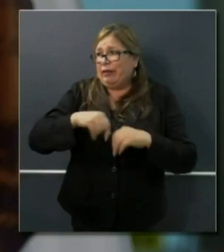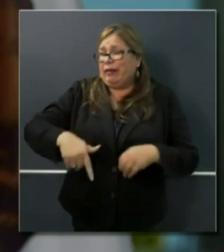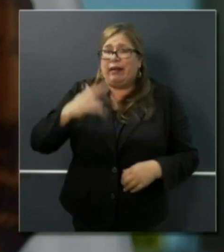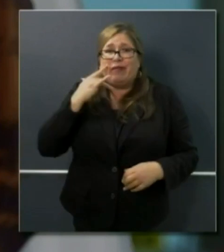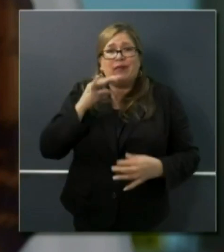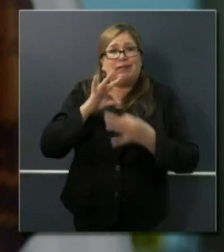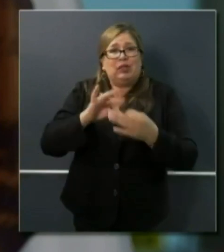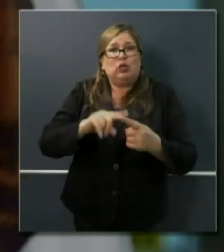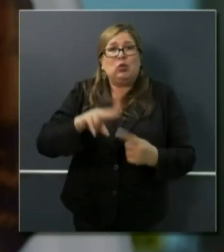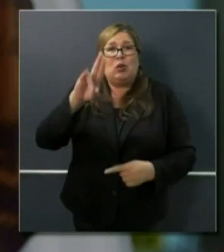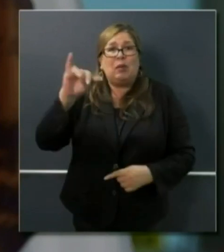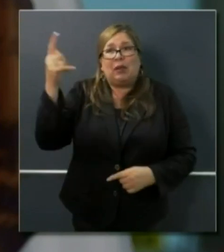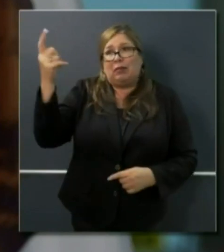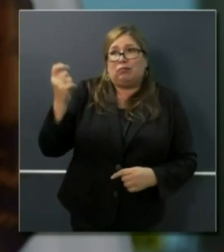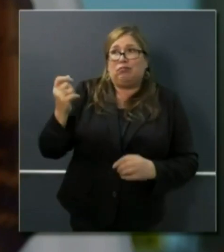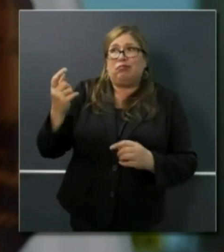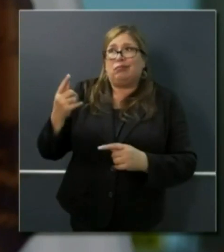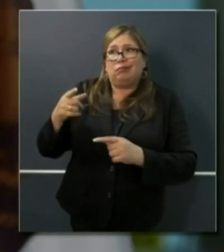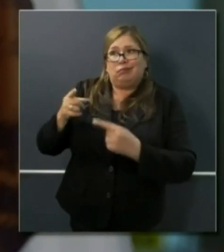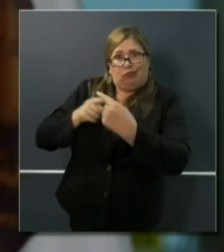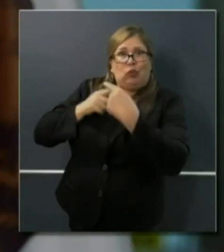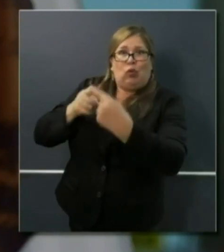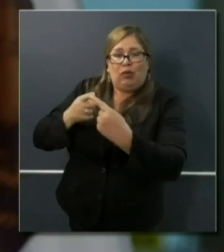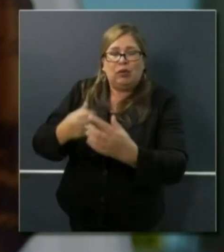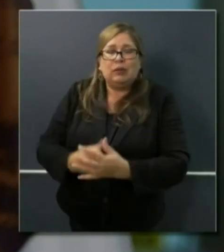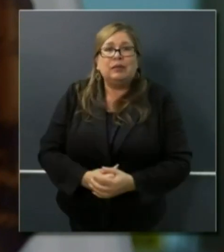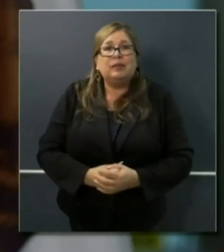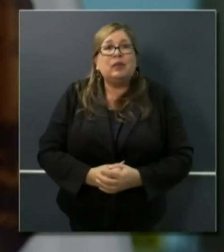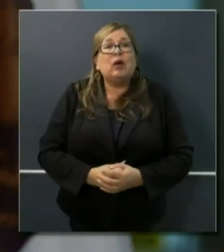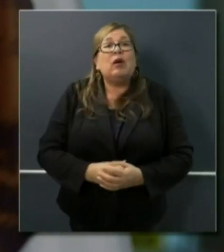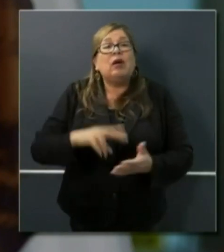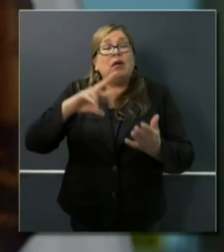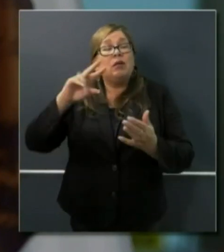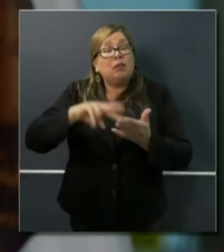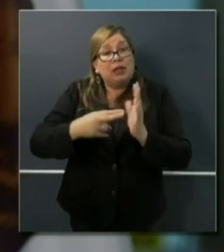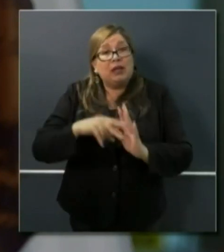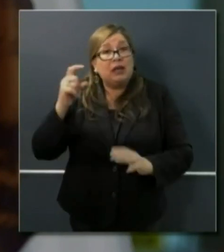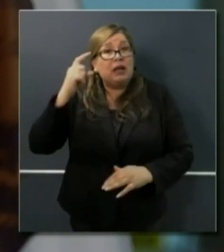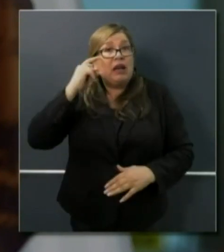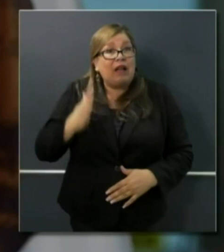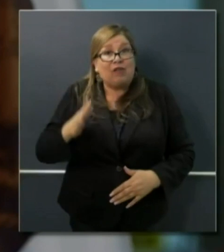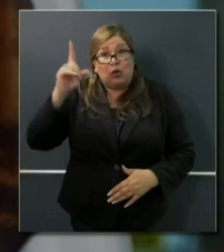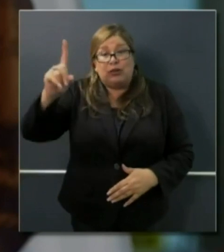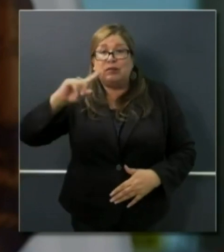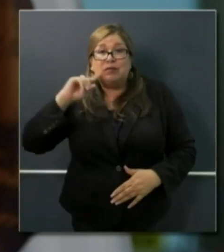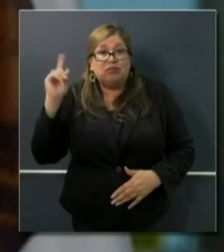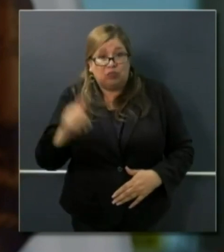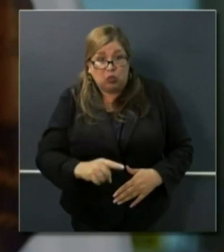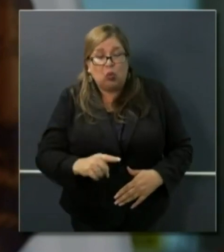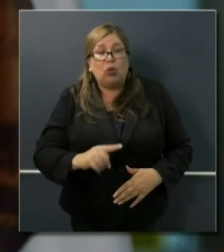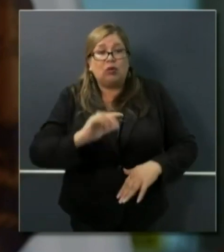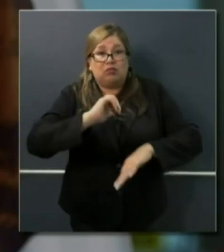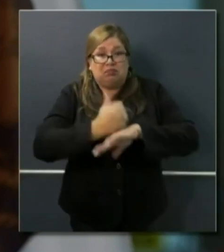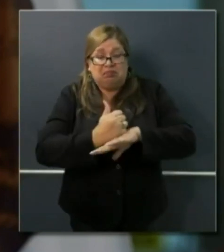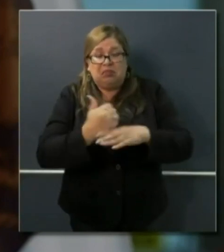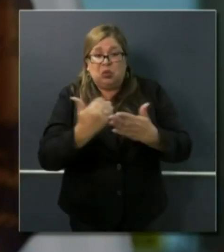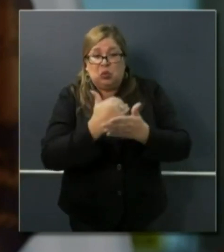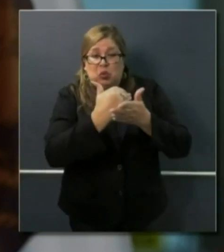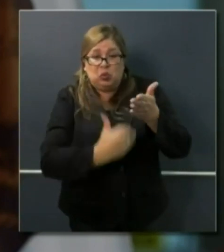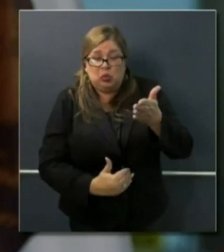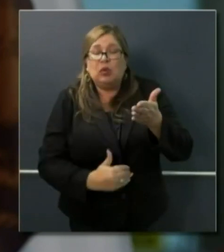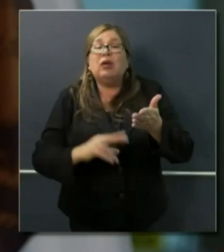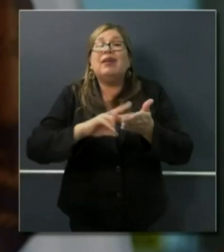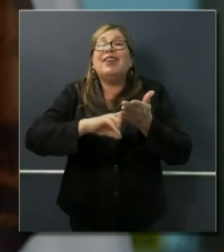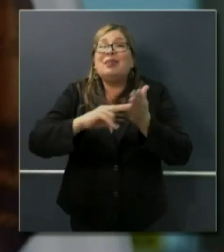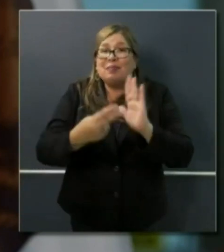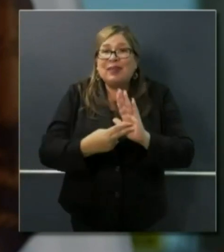governor's executive order today is going to allow us to open up the hours of our call center so that